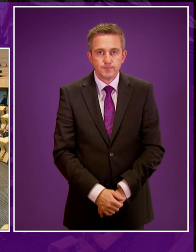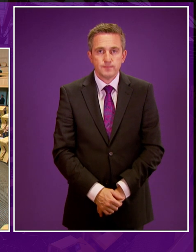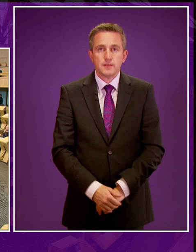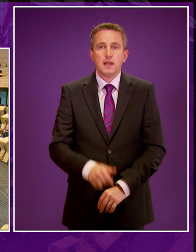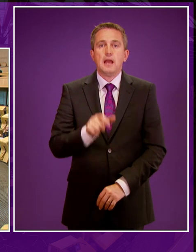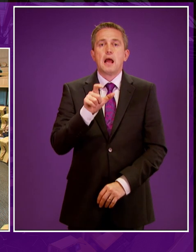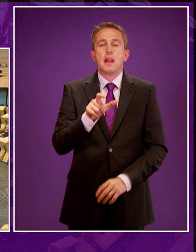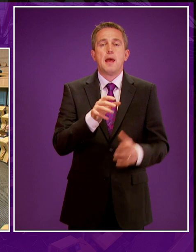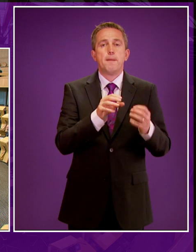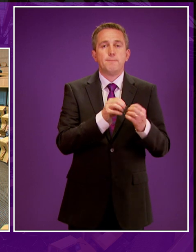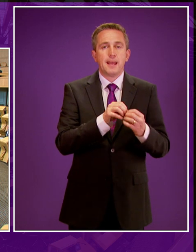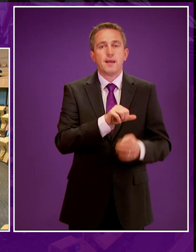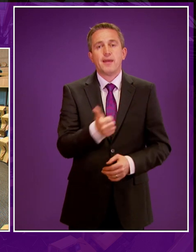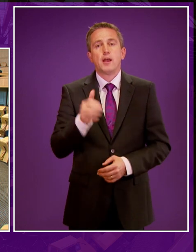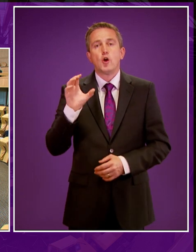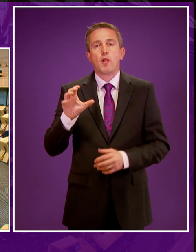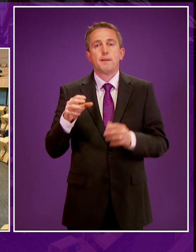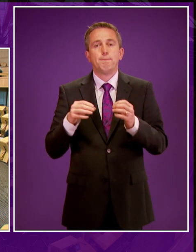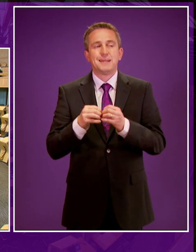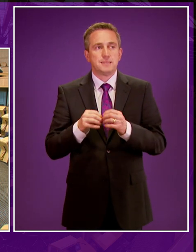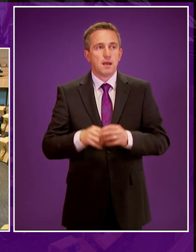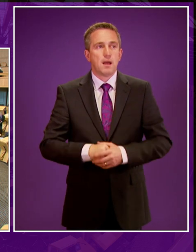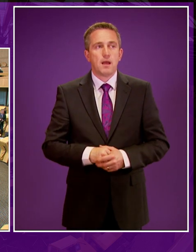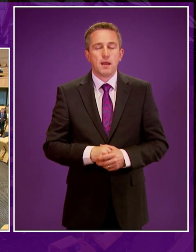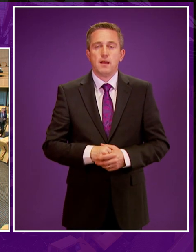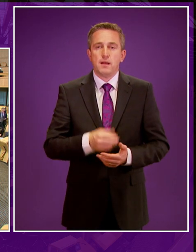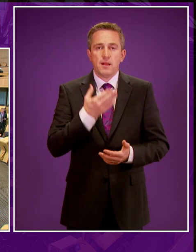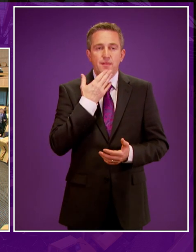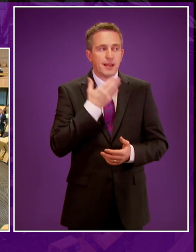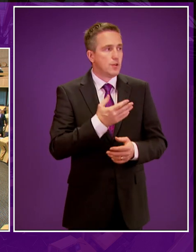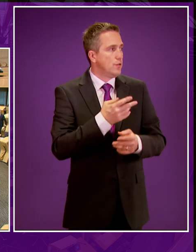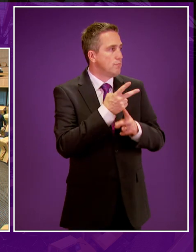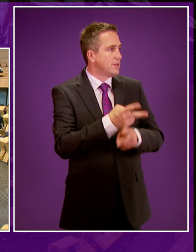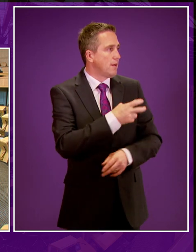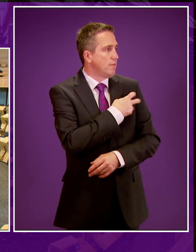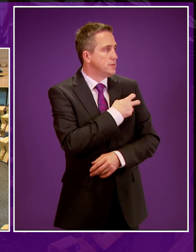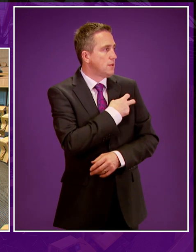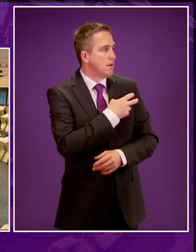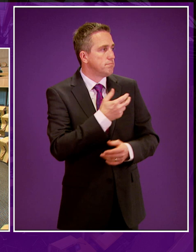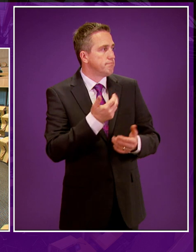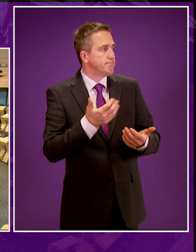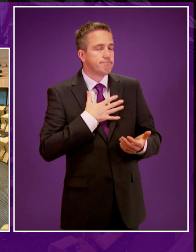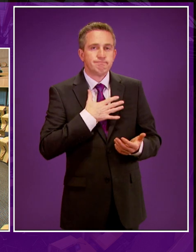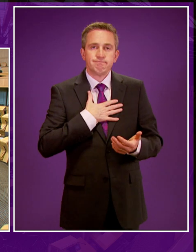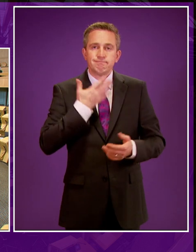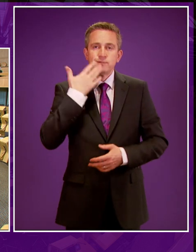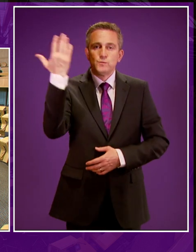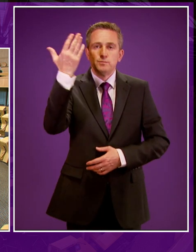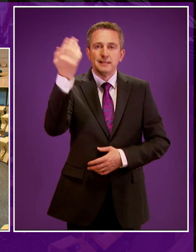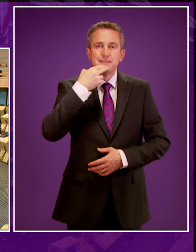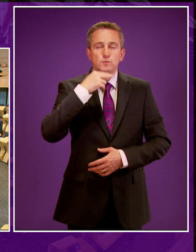Clare Baker, followed by Colin Beatty. Thank you, presiding officer. I very much welcome the opportunity to speak in this afternoon's debate.